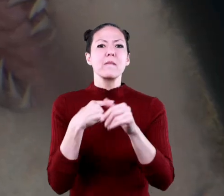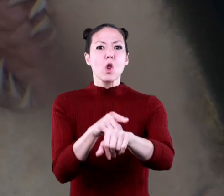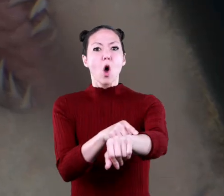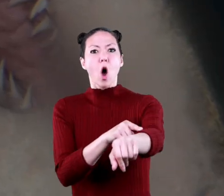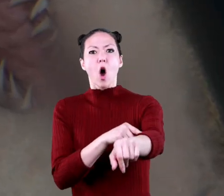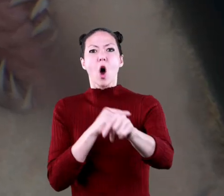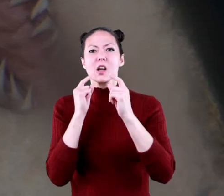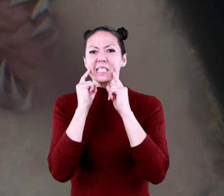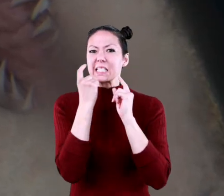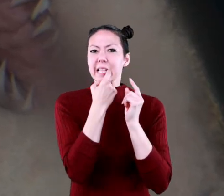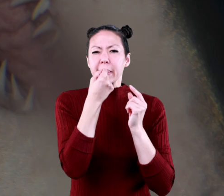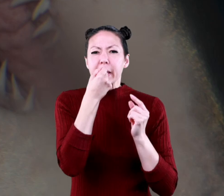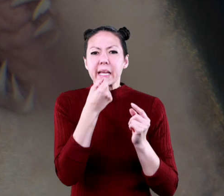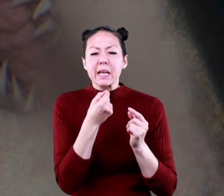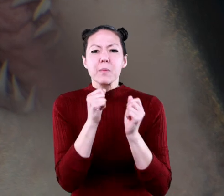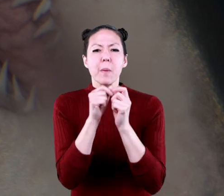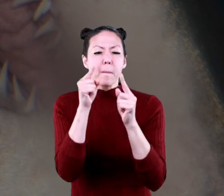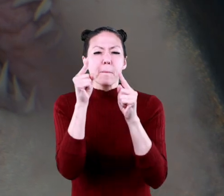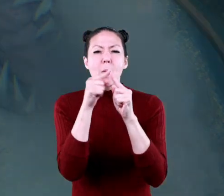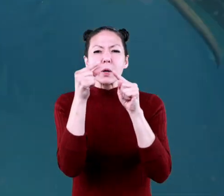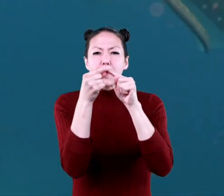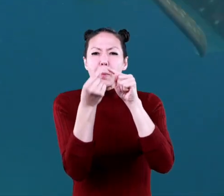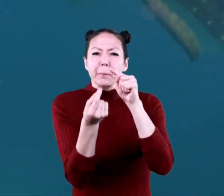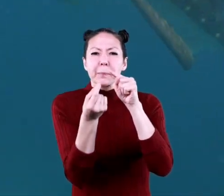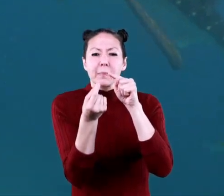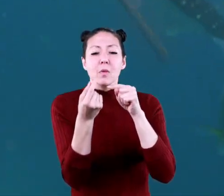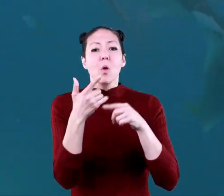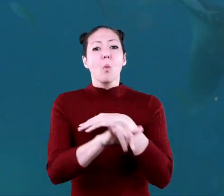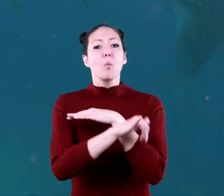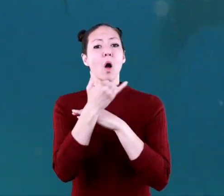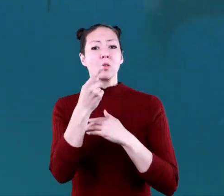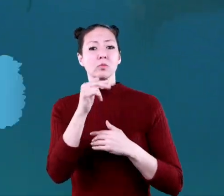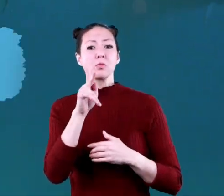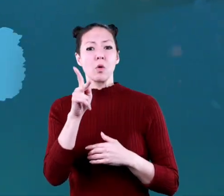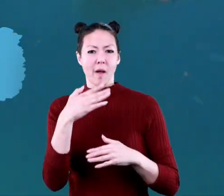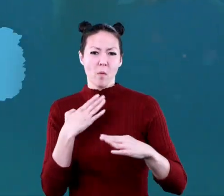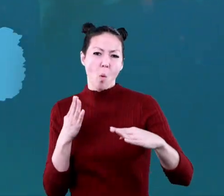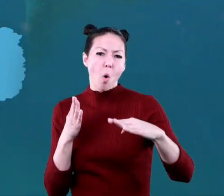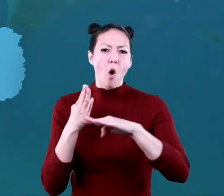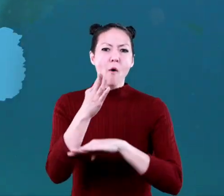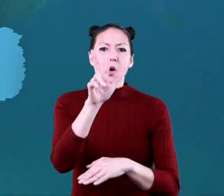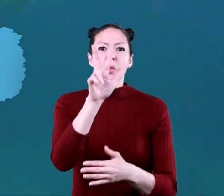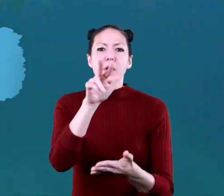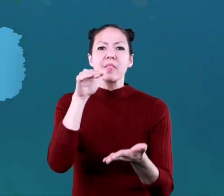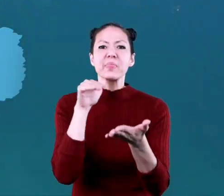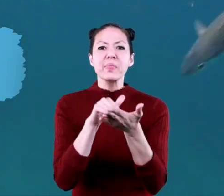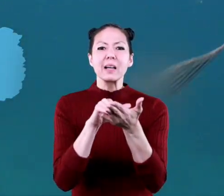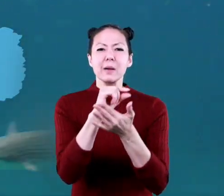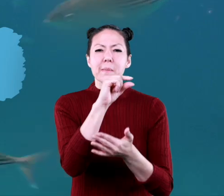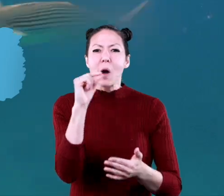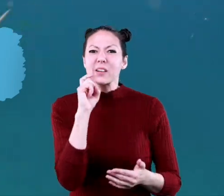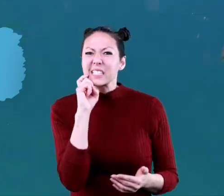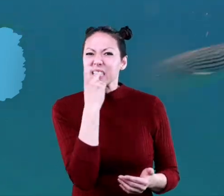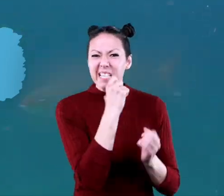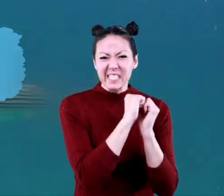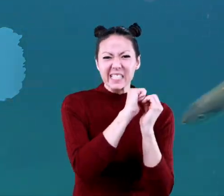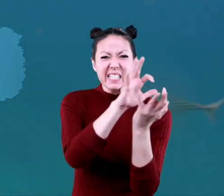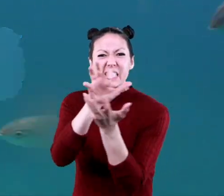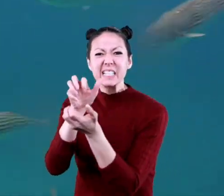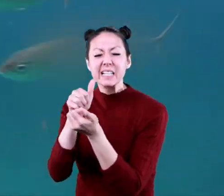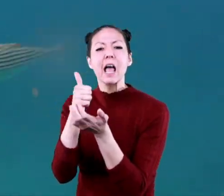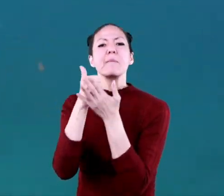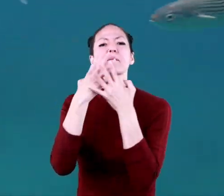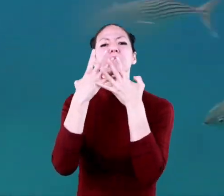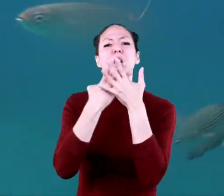long and thin teeth with pointy tips. Whale sharks have over 3,000 tiny teeth that help them